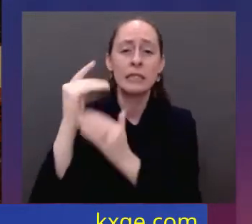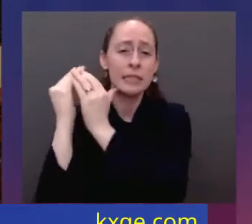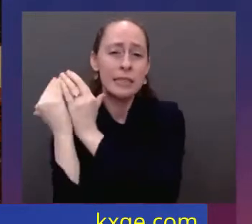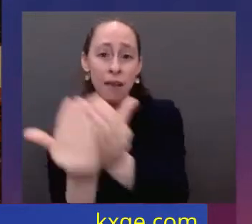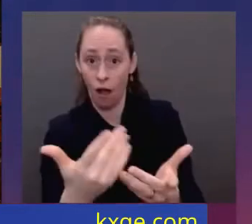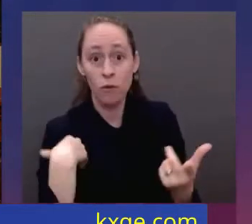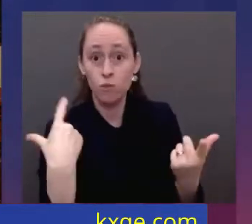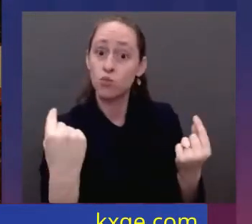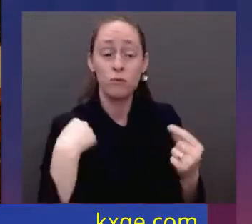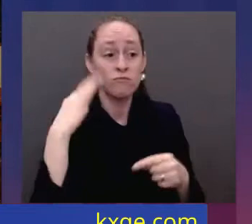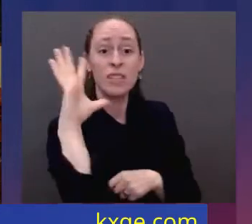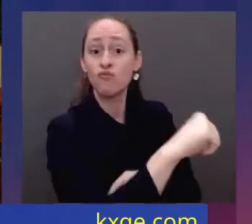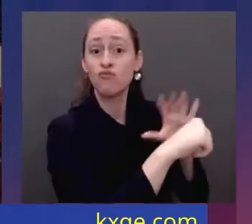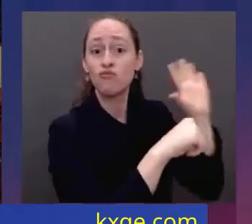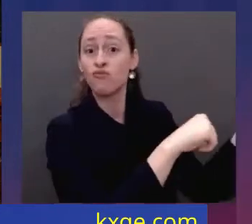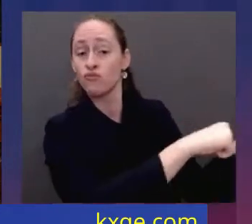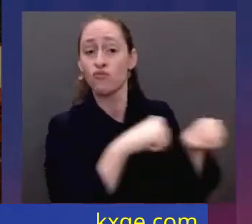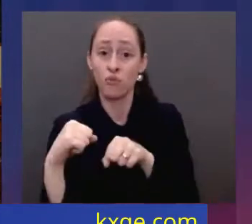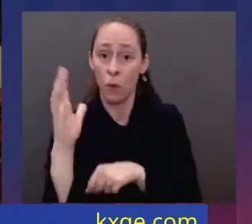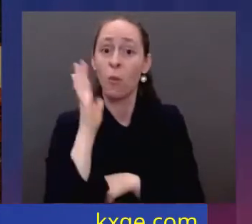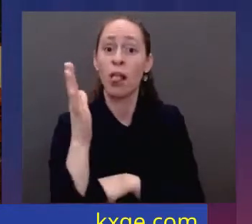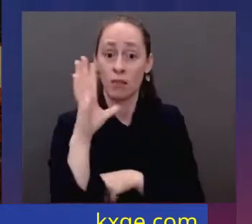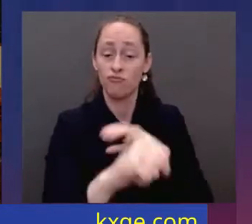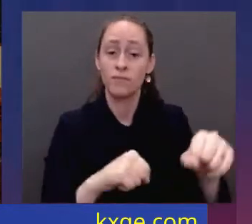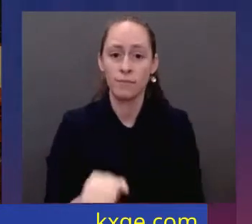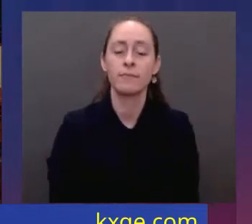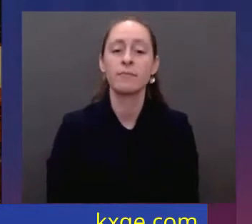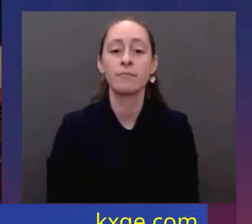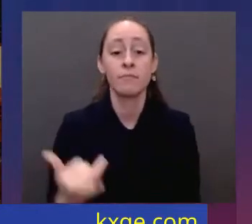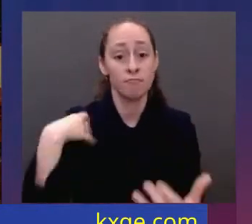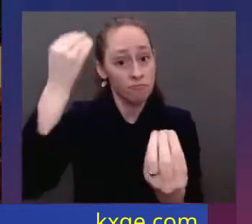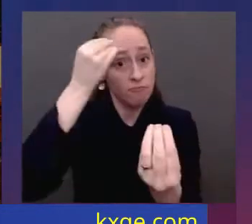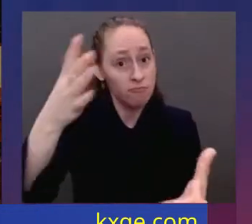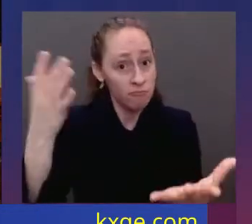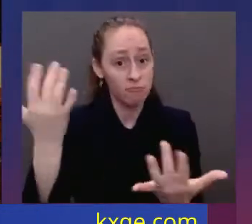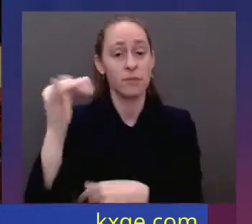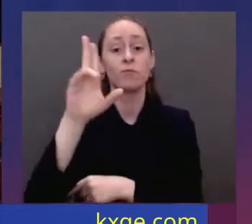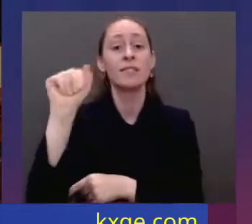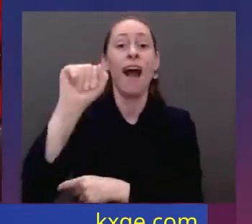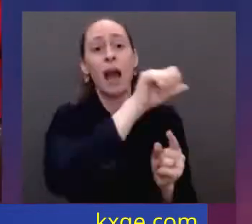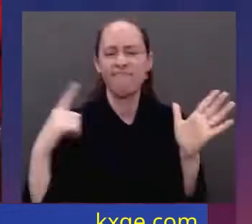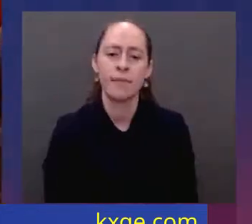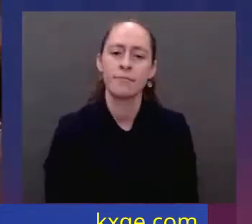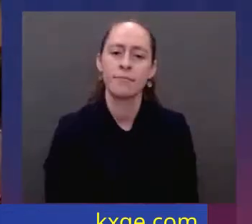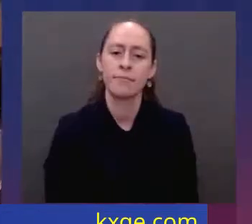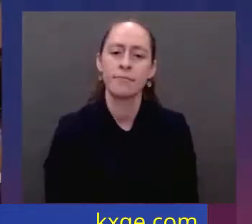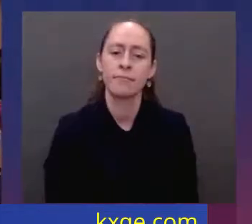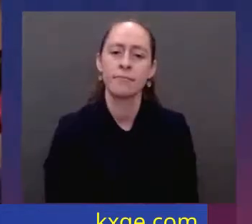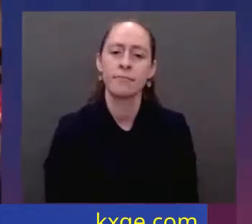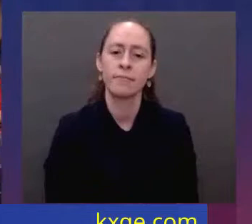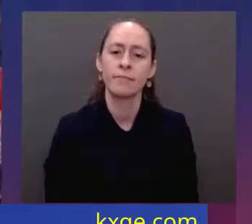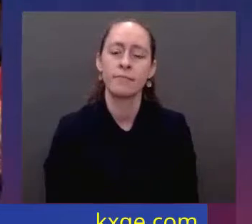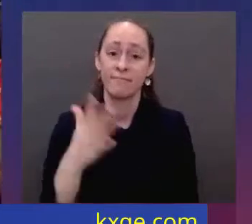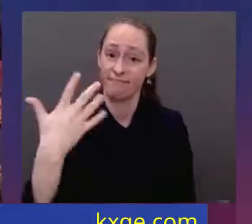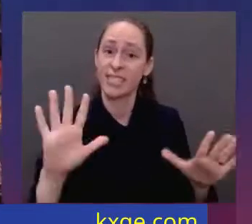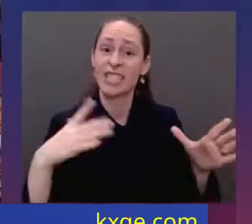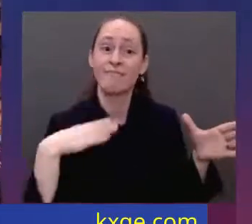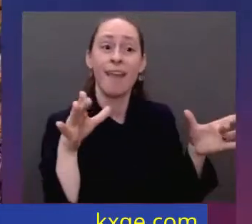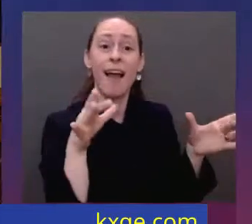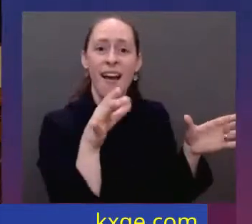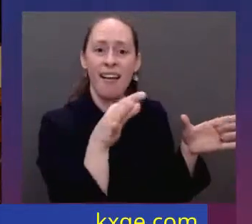join our allies in closing off American aerospace to all Russian flights, further isolating Russia, and adding additional squeeze on their economy. He has no idea what's coming.